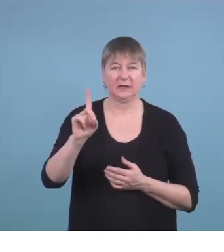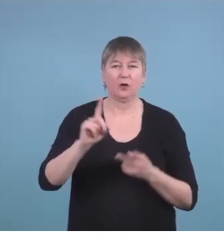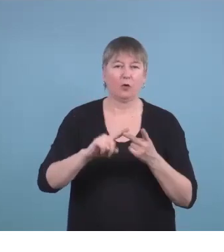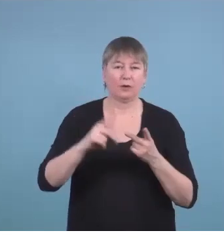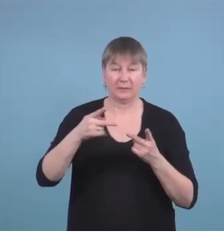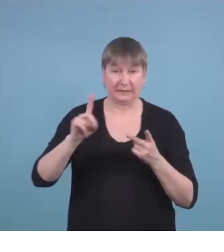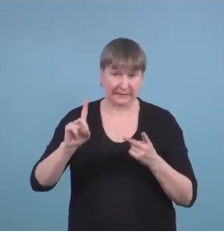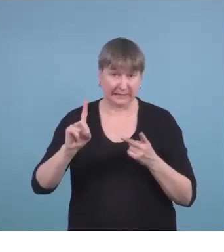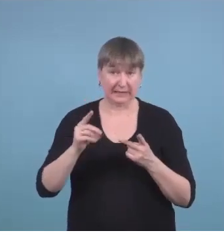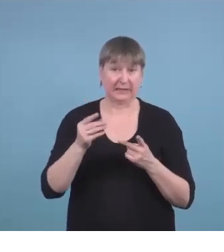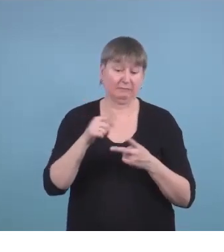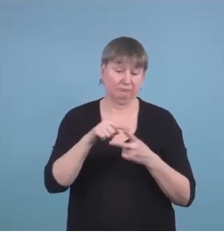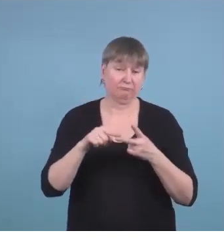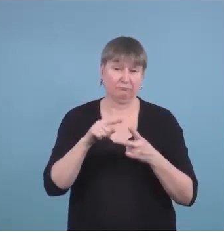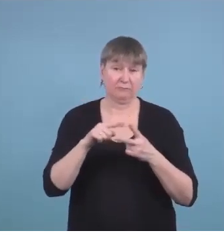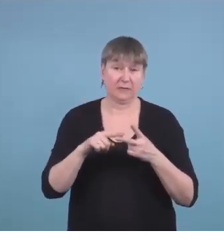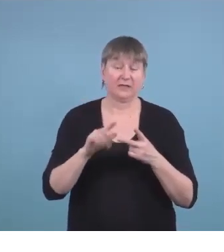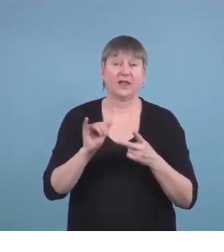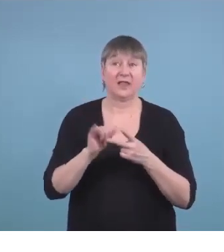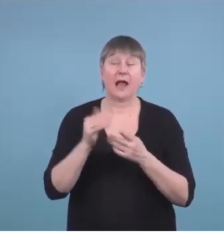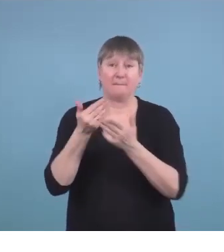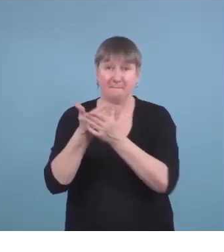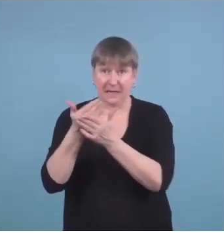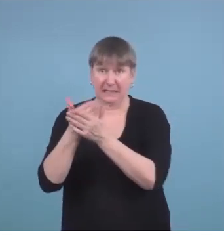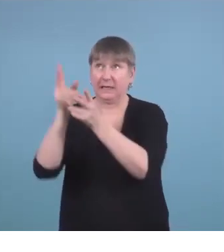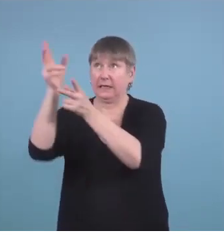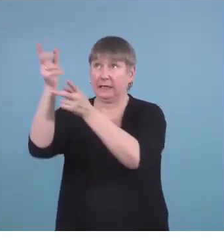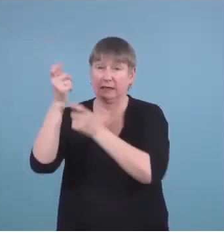has to go in to the child's account